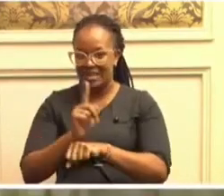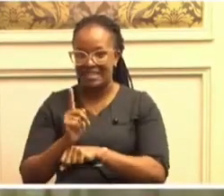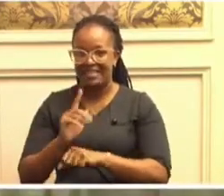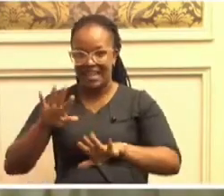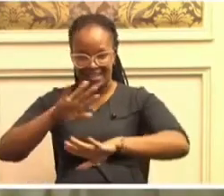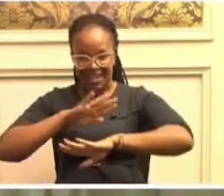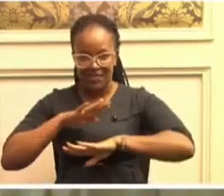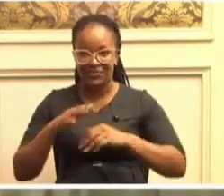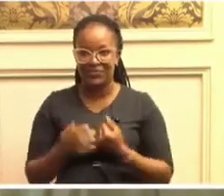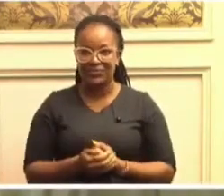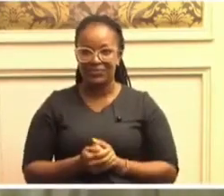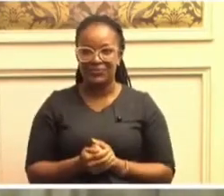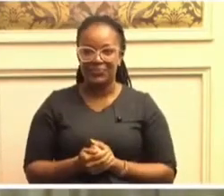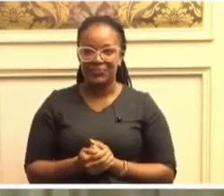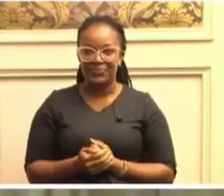do.